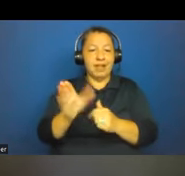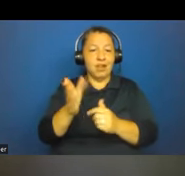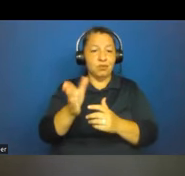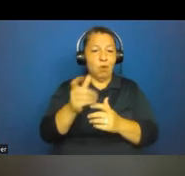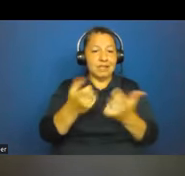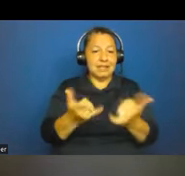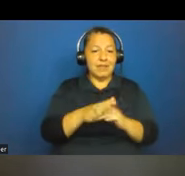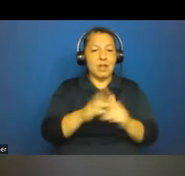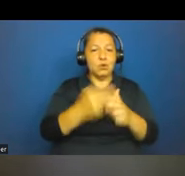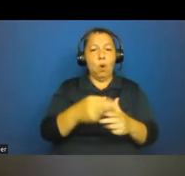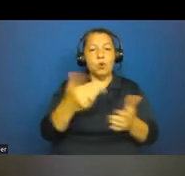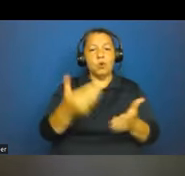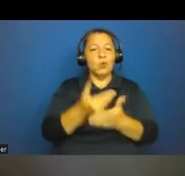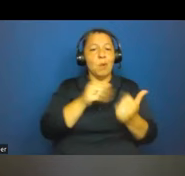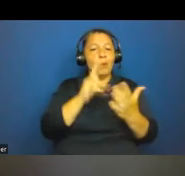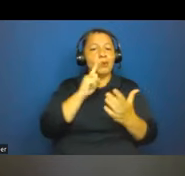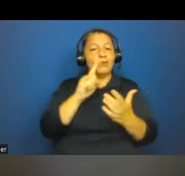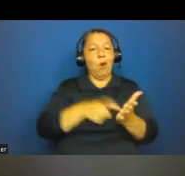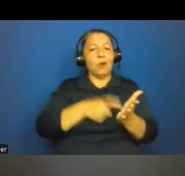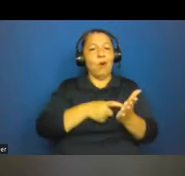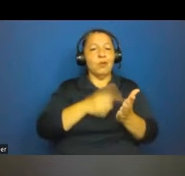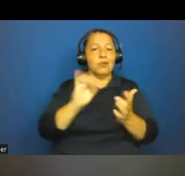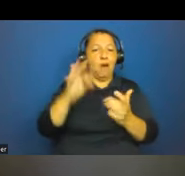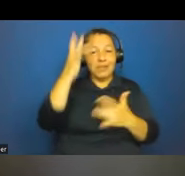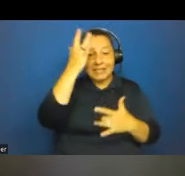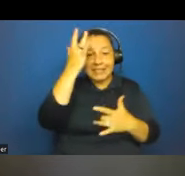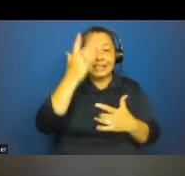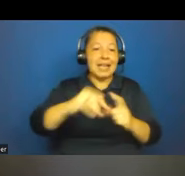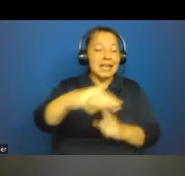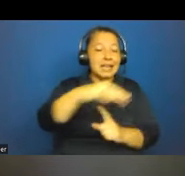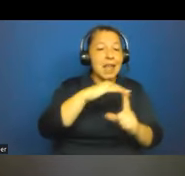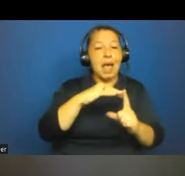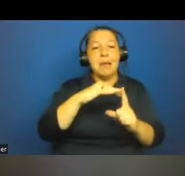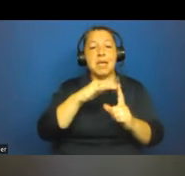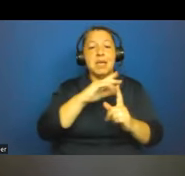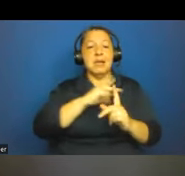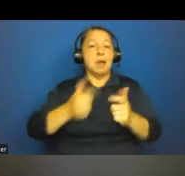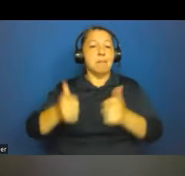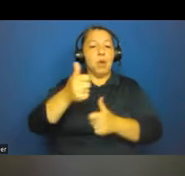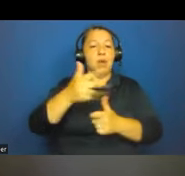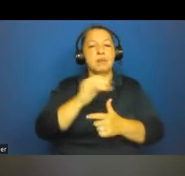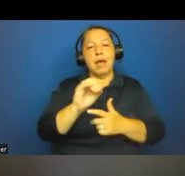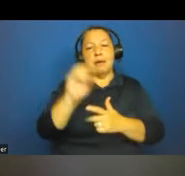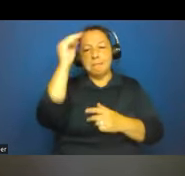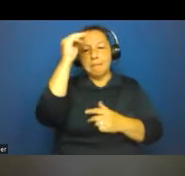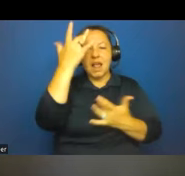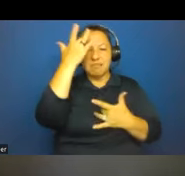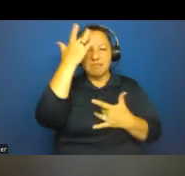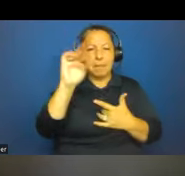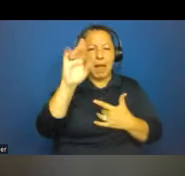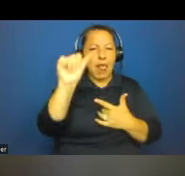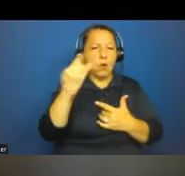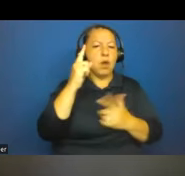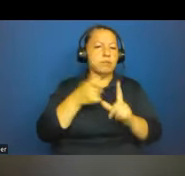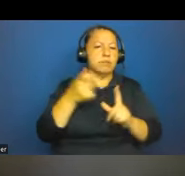There we go. I hope everybody can see that well. Andrew, thank you so much, and thank you to the AIA and the over 200 participants.